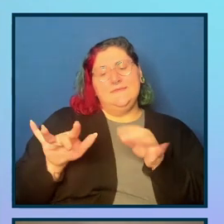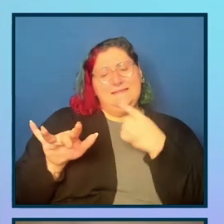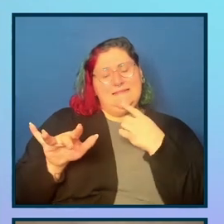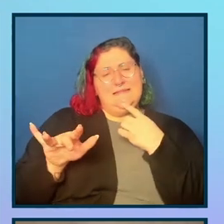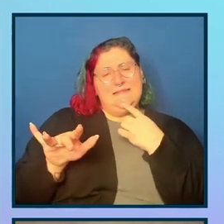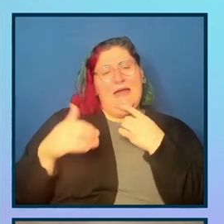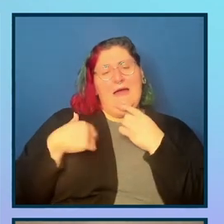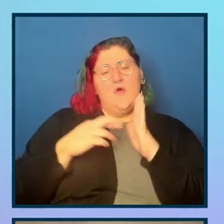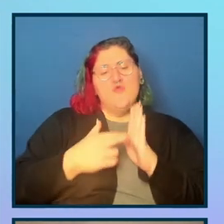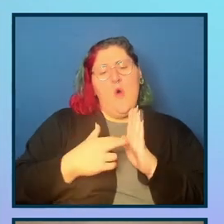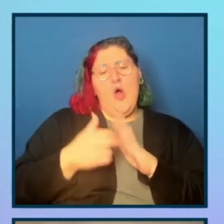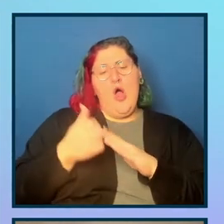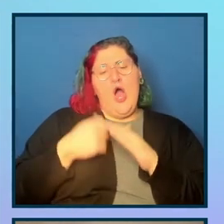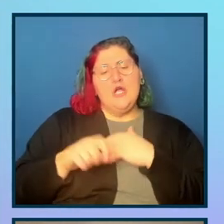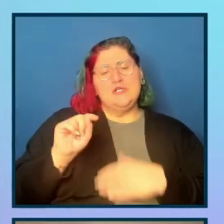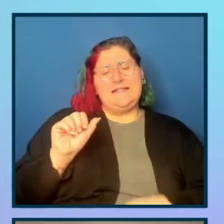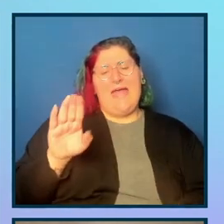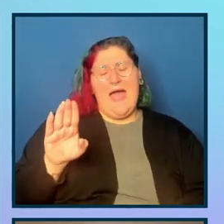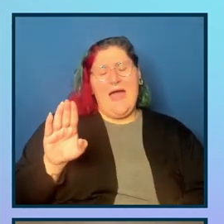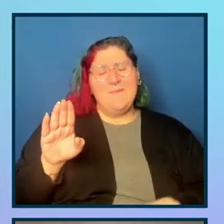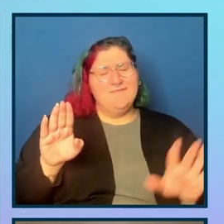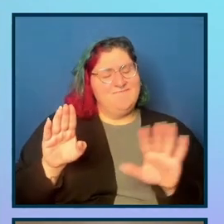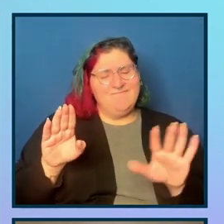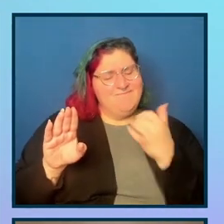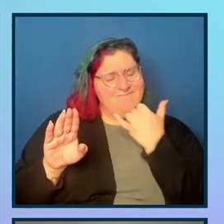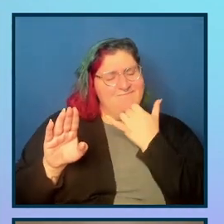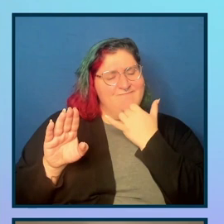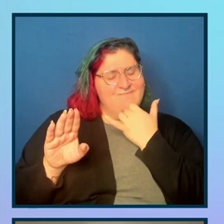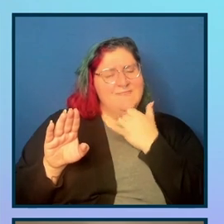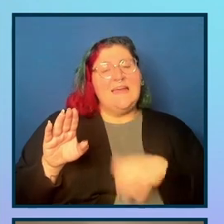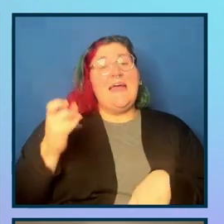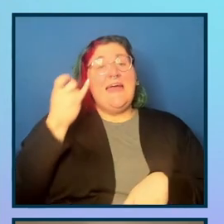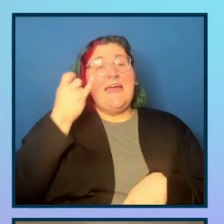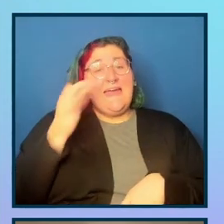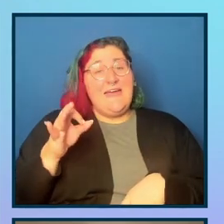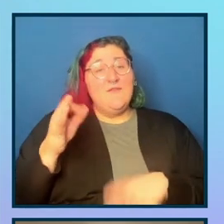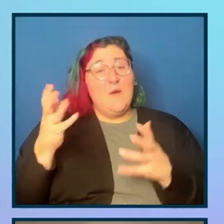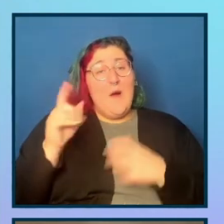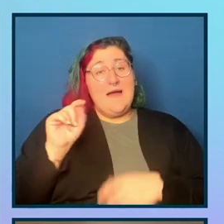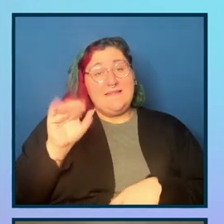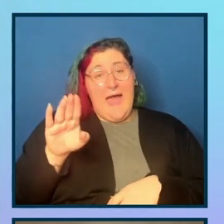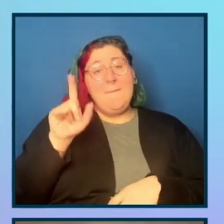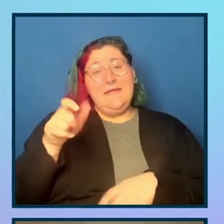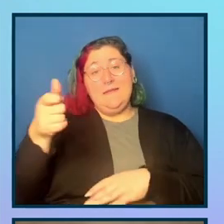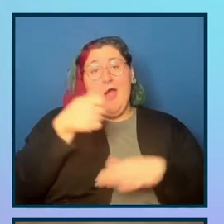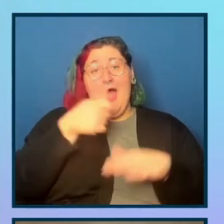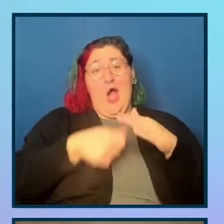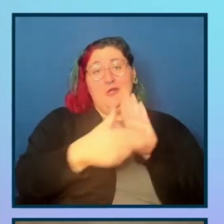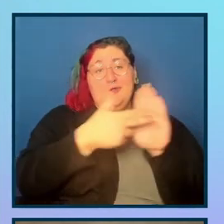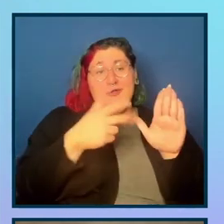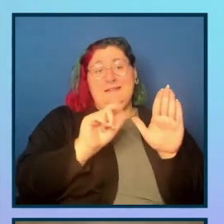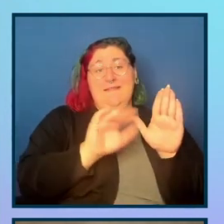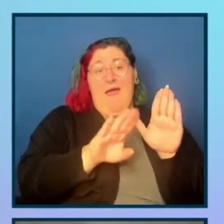which probably shouldn't happen to begin with. But if it was supposed to be a tab, it needs to be inside of a tab list element. We also have some color contrast issues, which